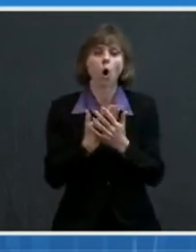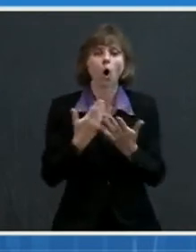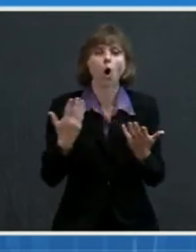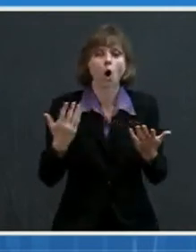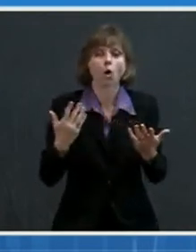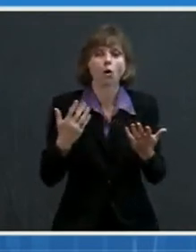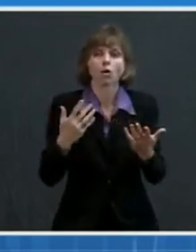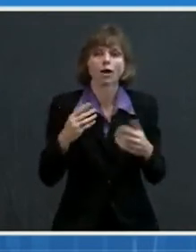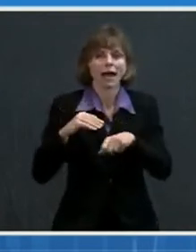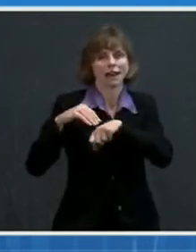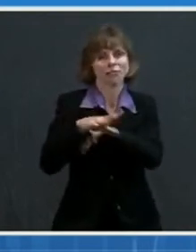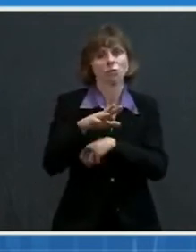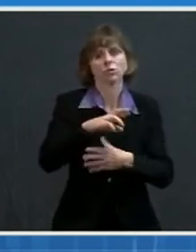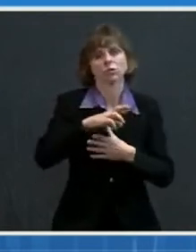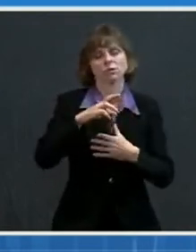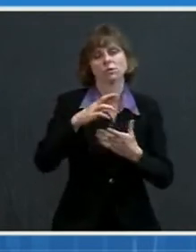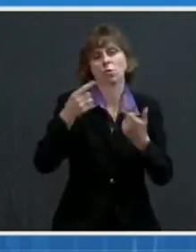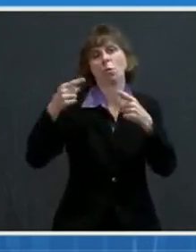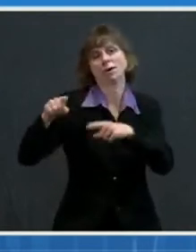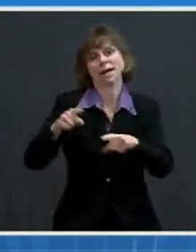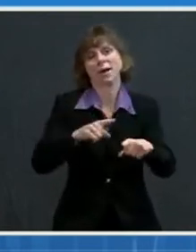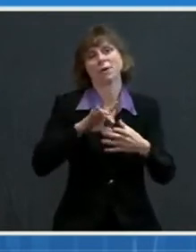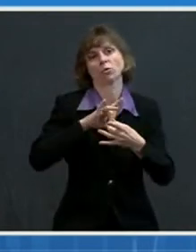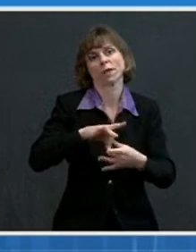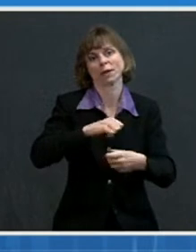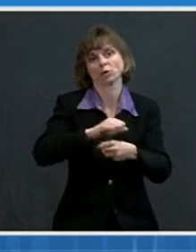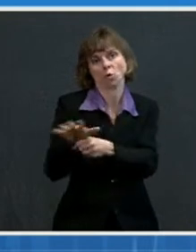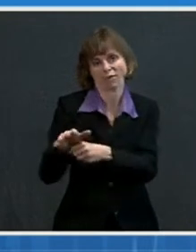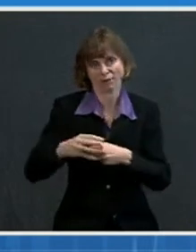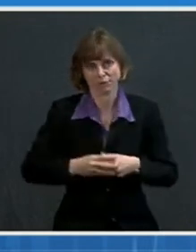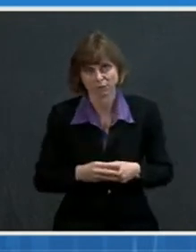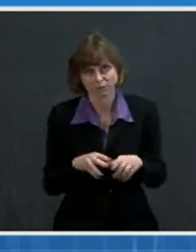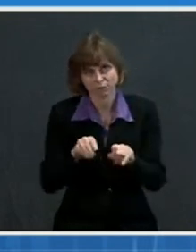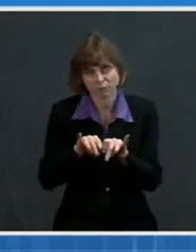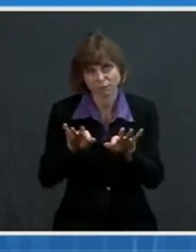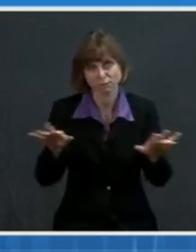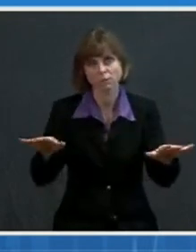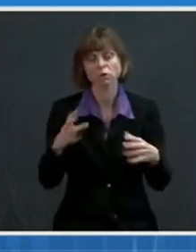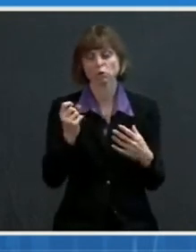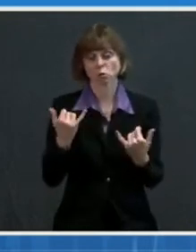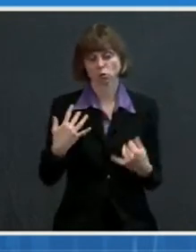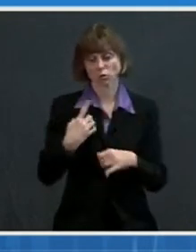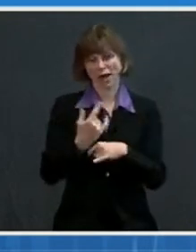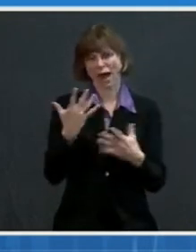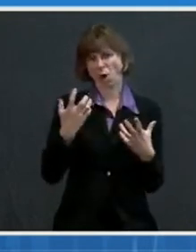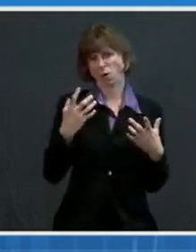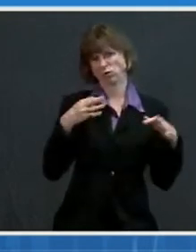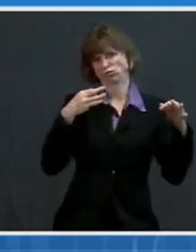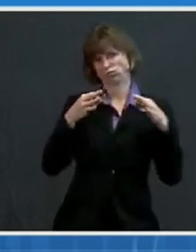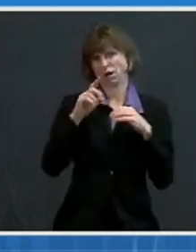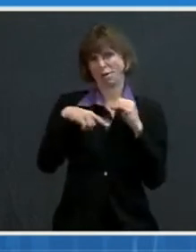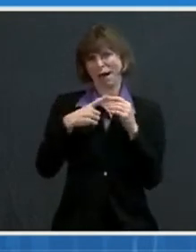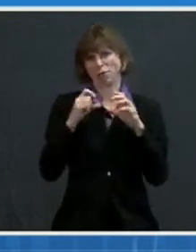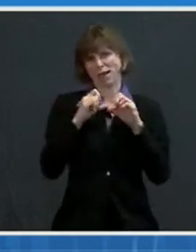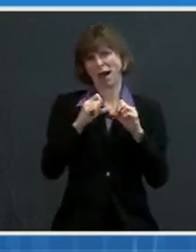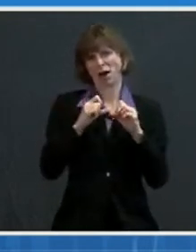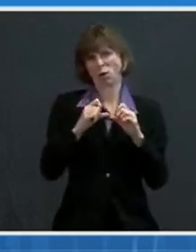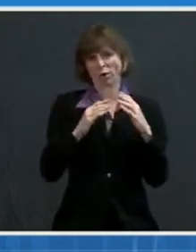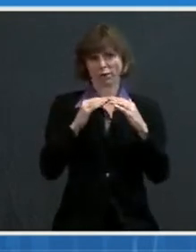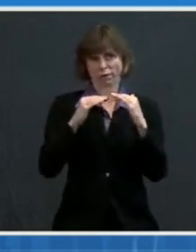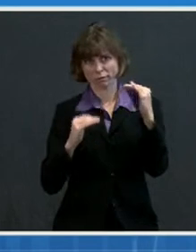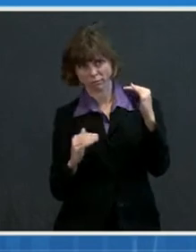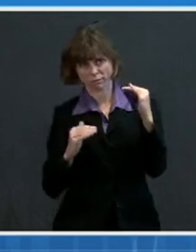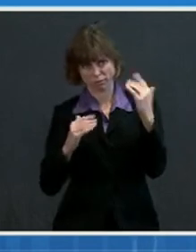COVID-19. So I want to begin this morning by giving an update on the ongoing inequities related to COVID-19.